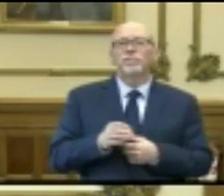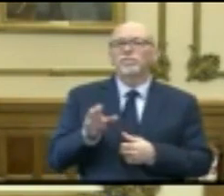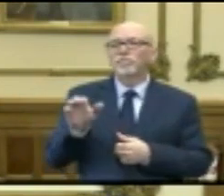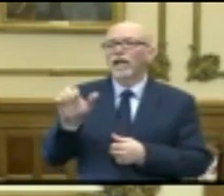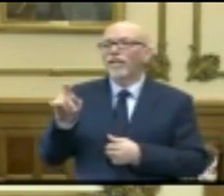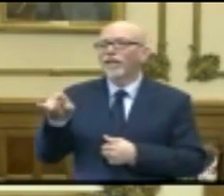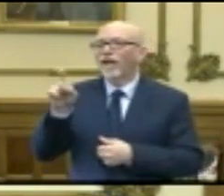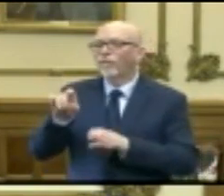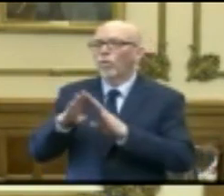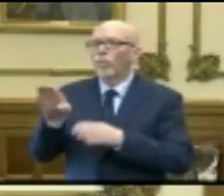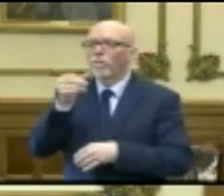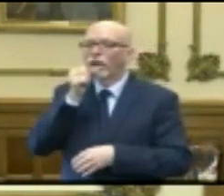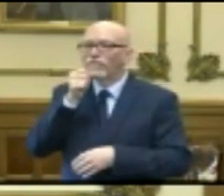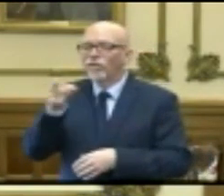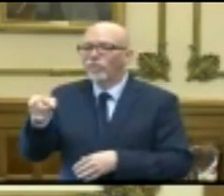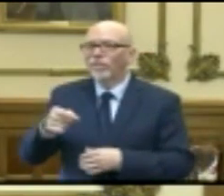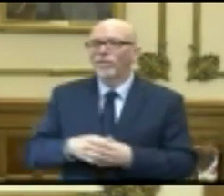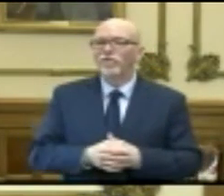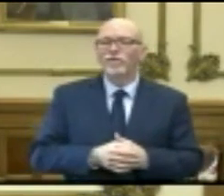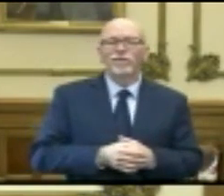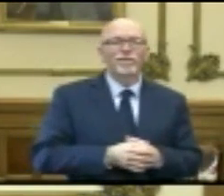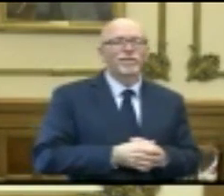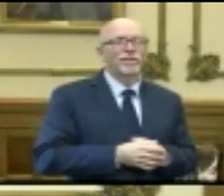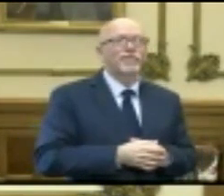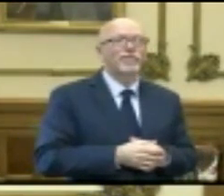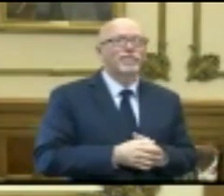Kathy, you have to unmute your own microphone.